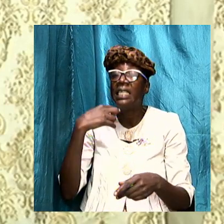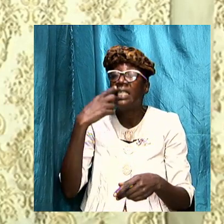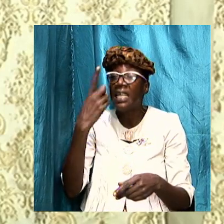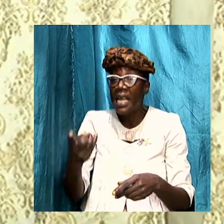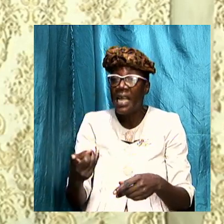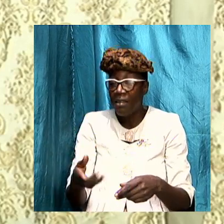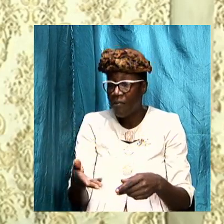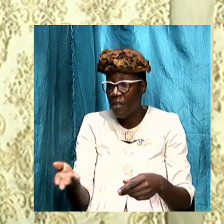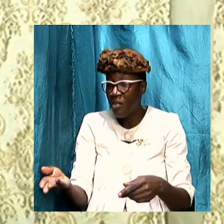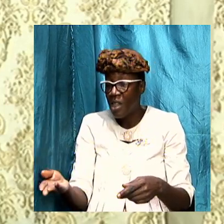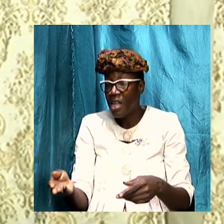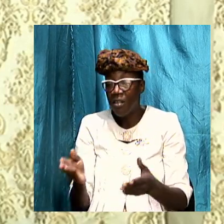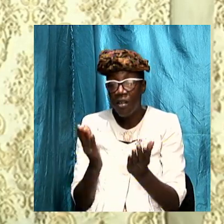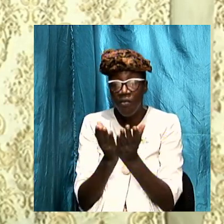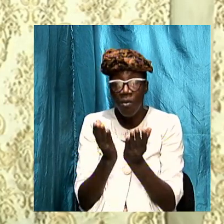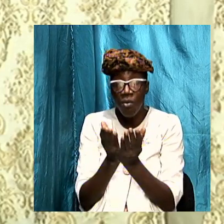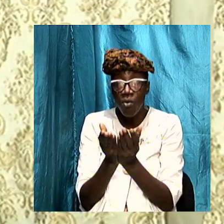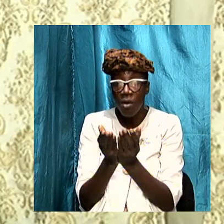book blessed